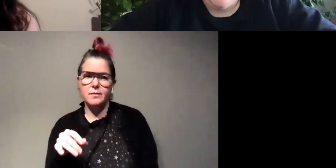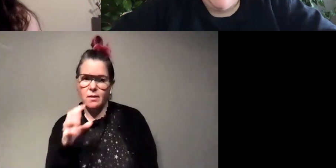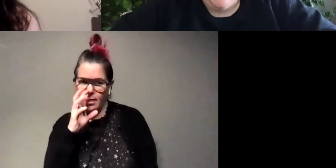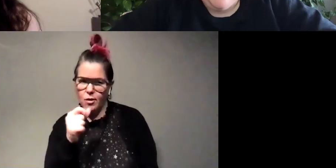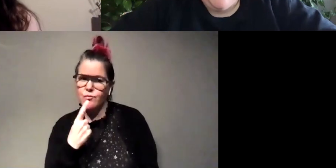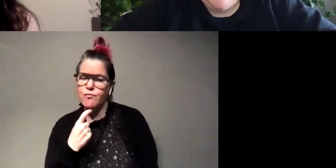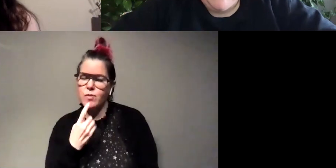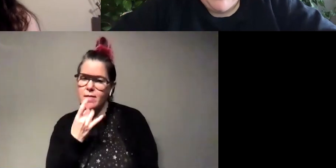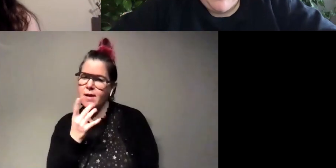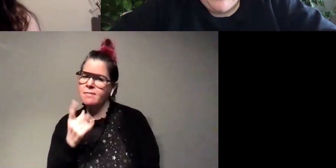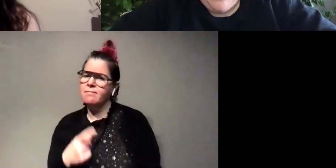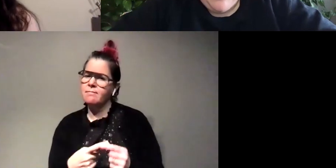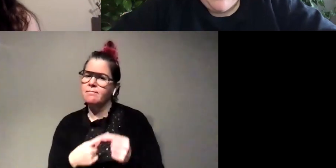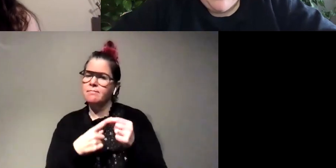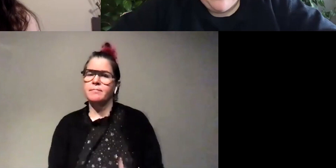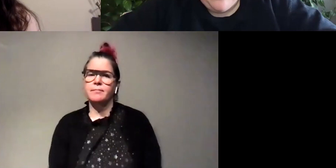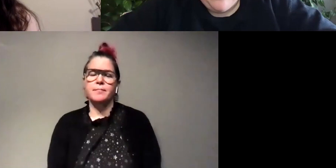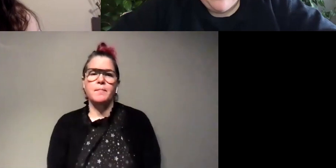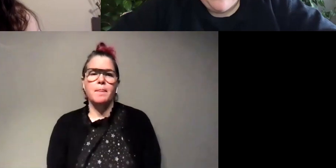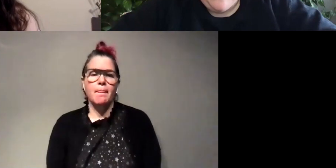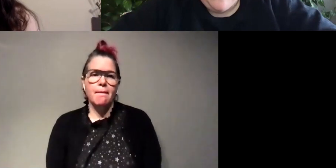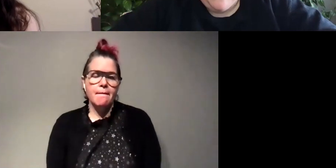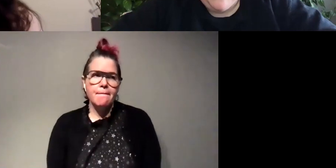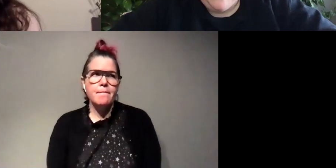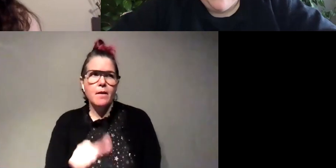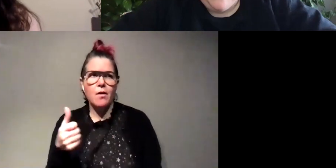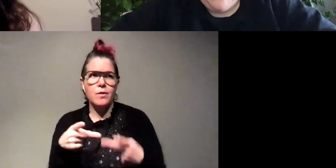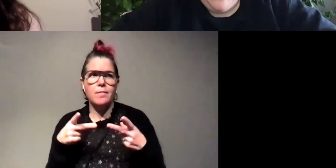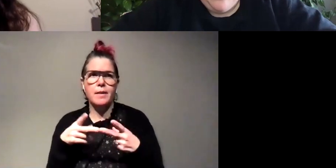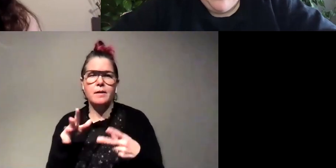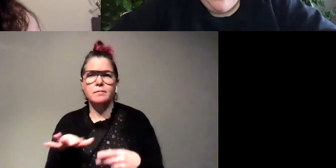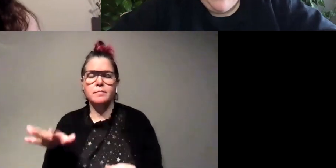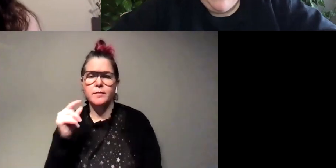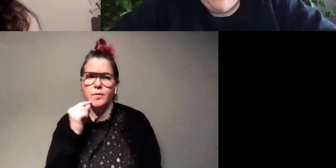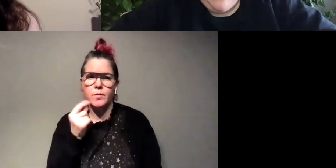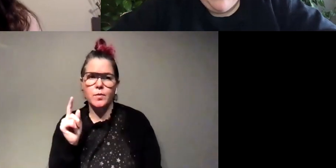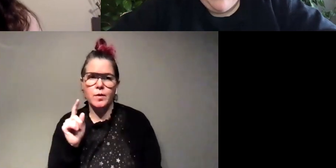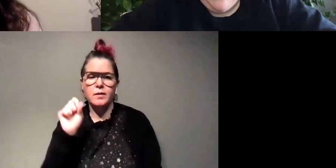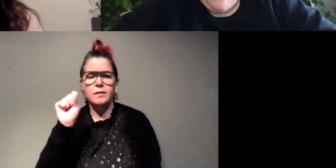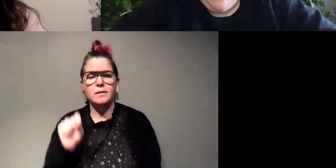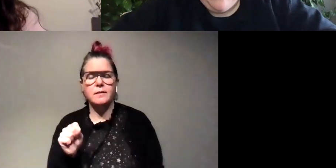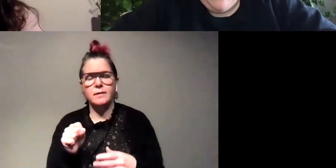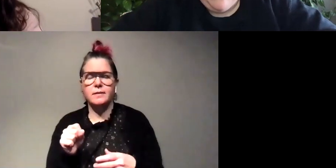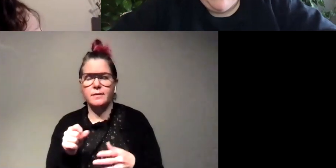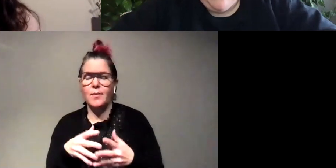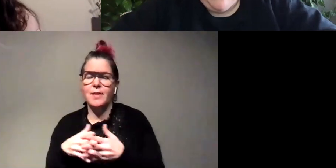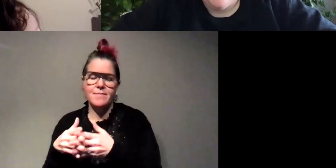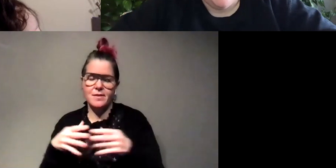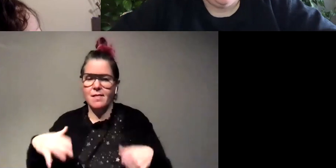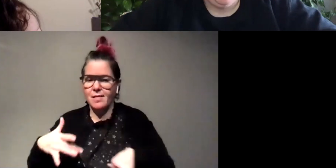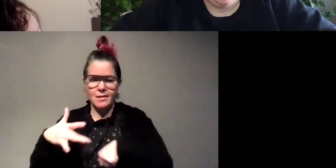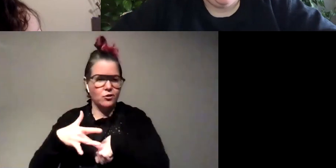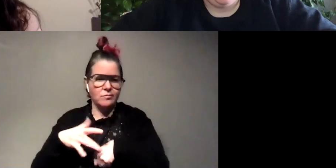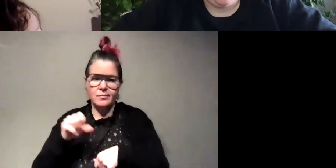i think some of the like other places that there are really cool fireflies is also south america and i haven't been there yet but